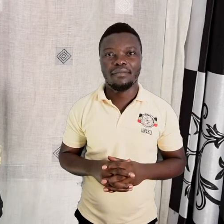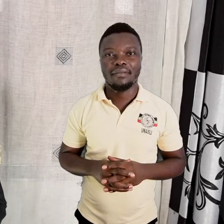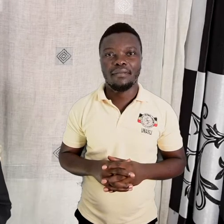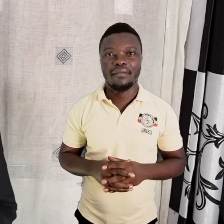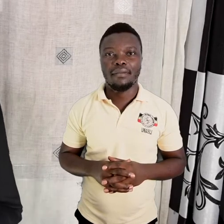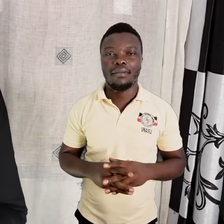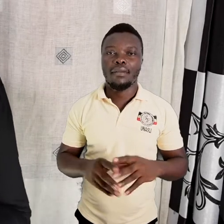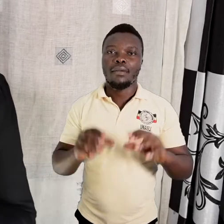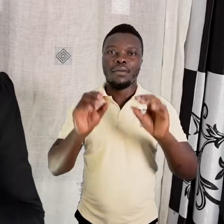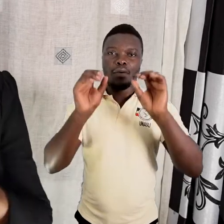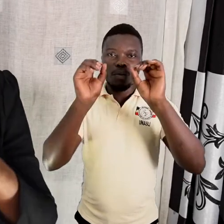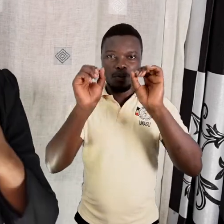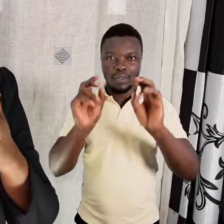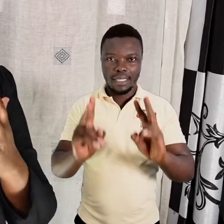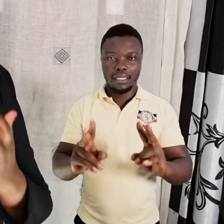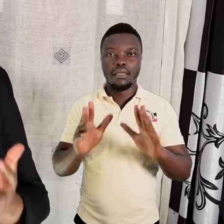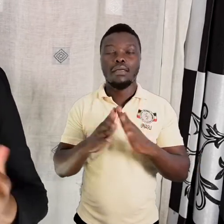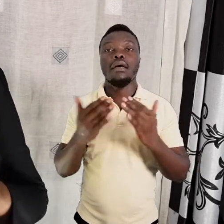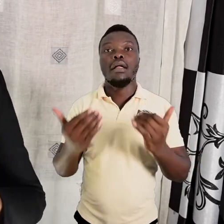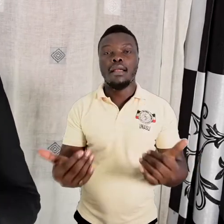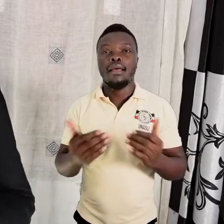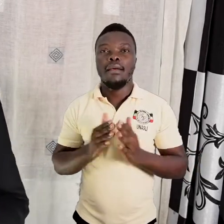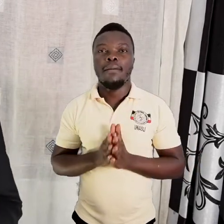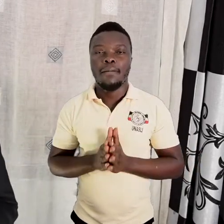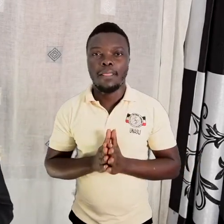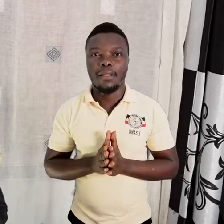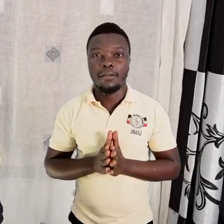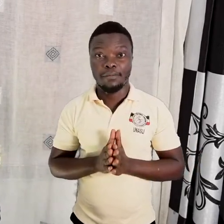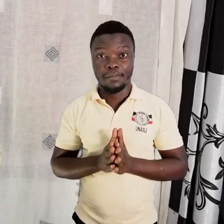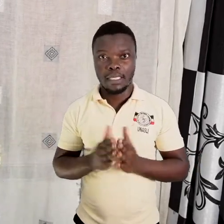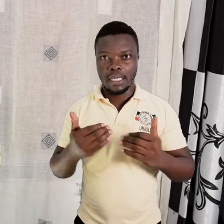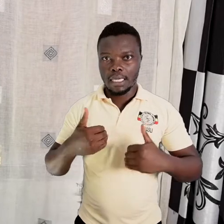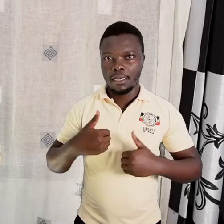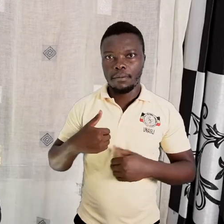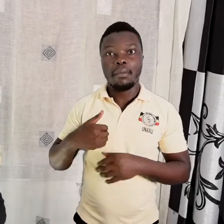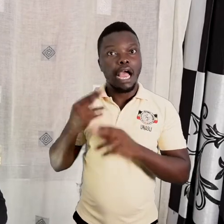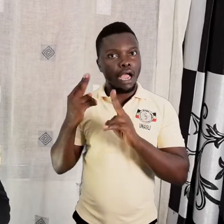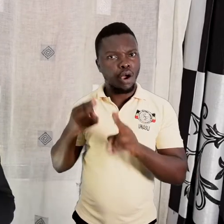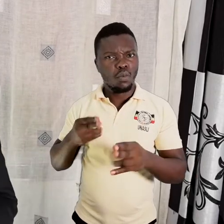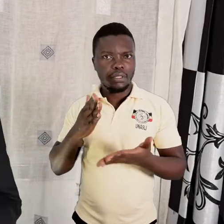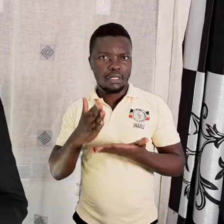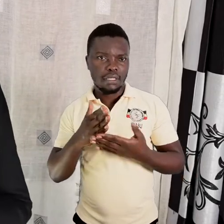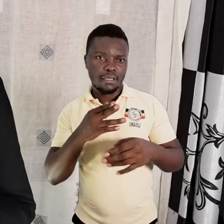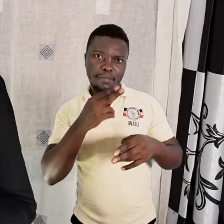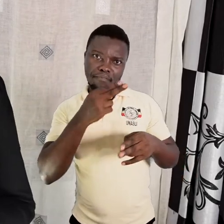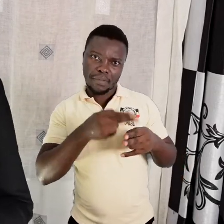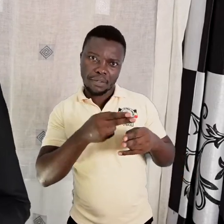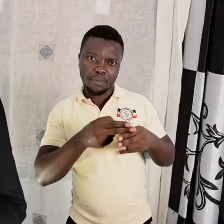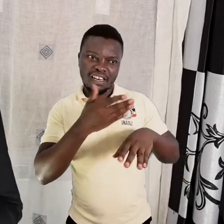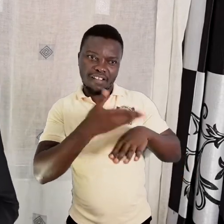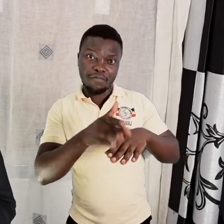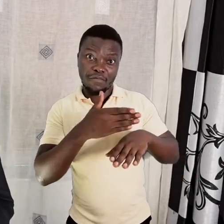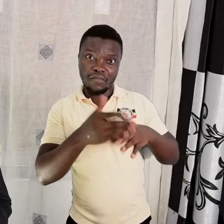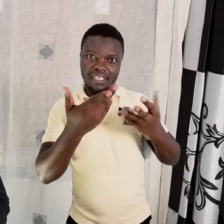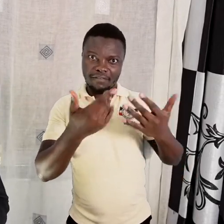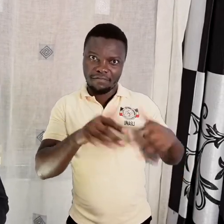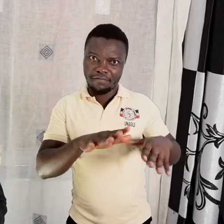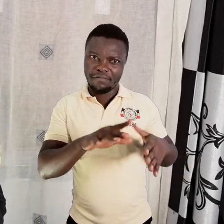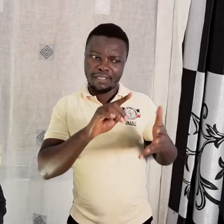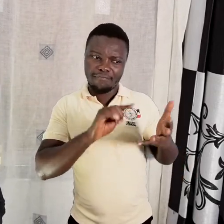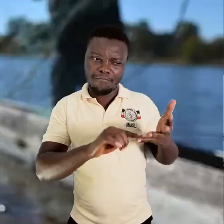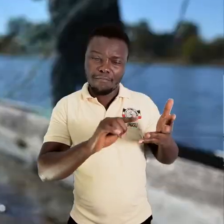Well done. So, I am hoping that some of the types of fish that you have mentioned